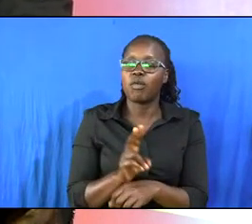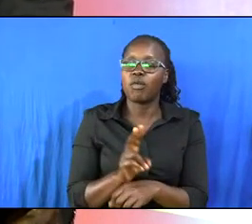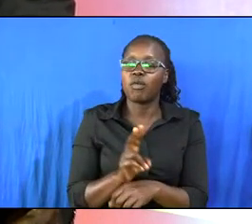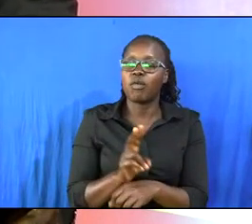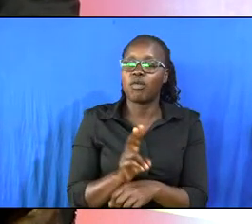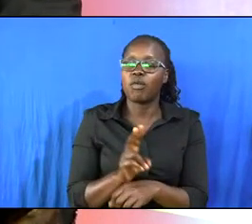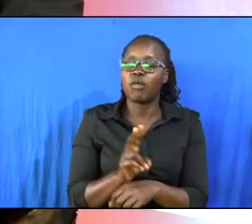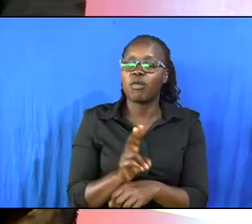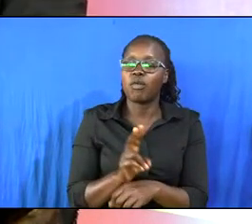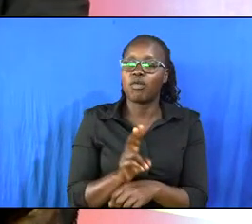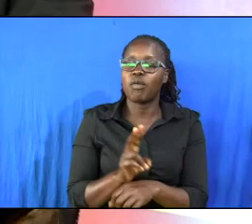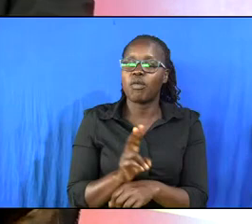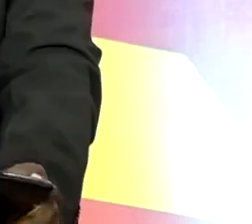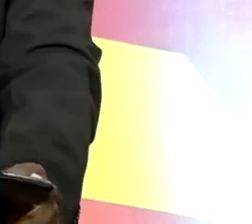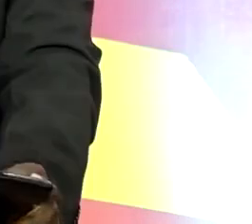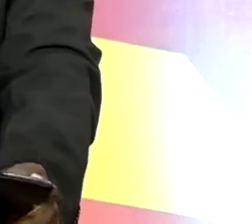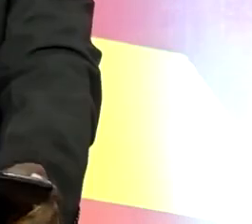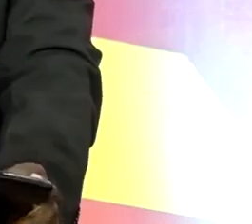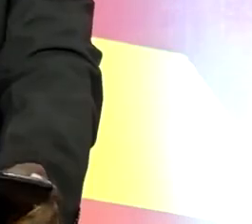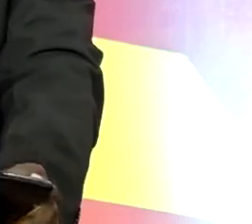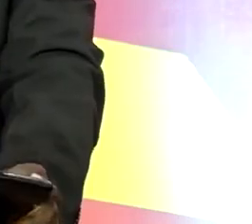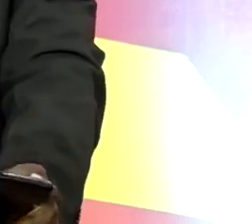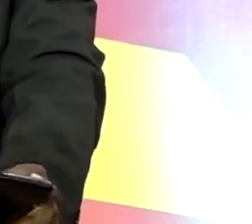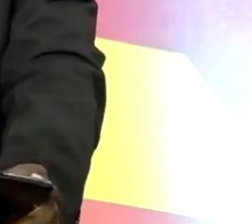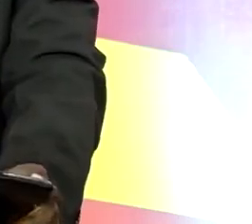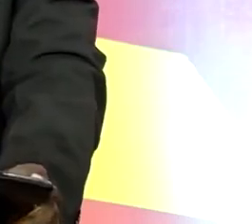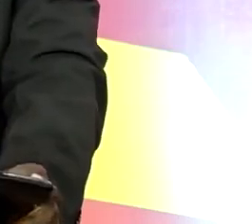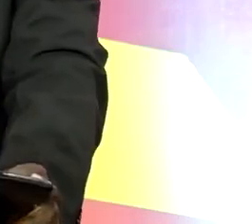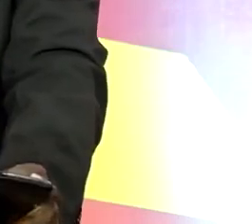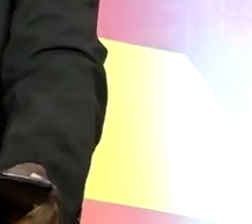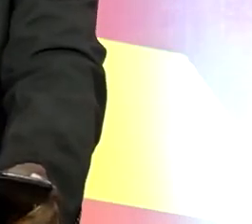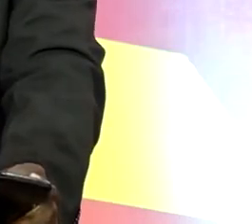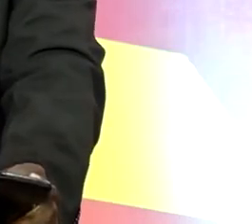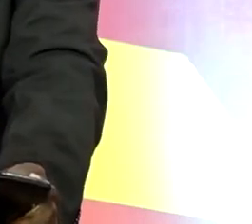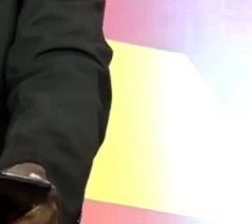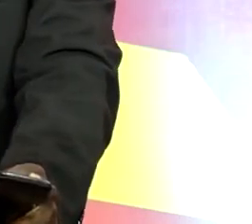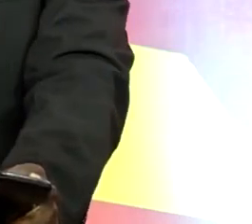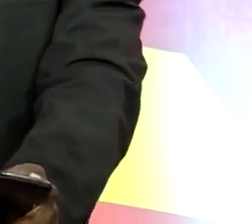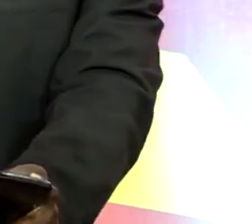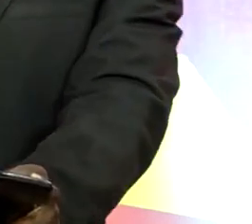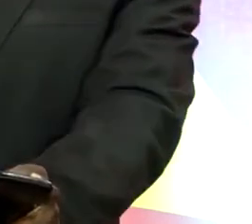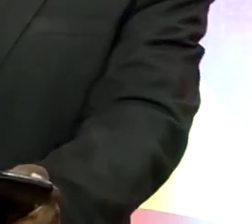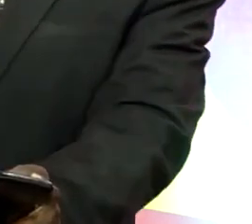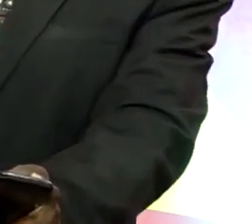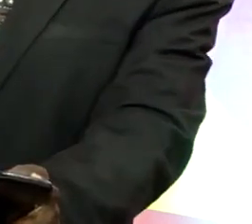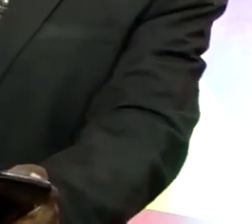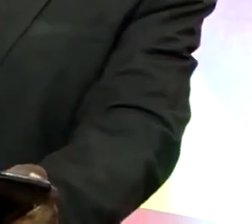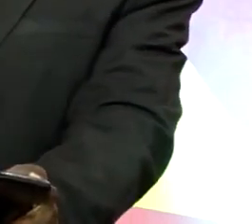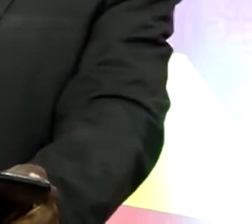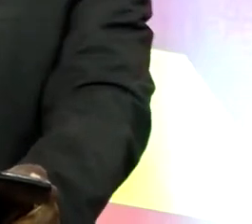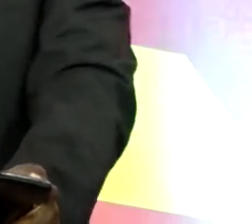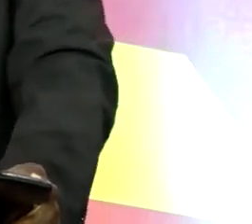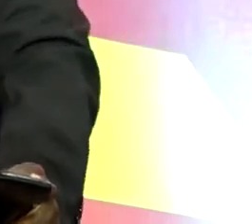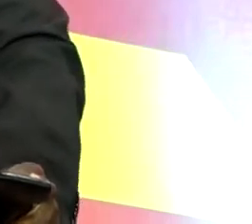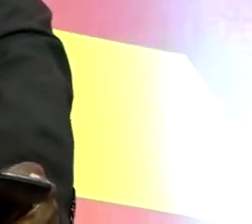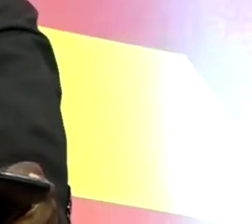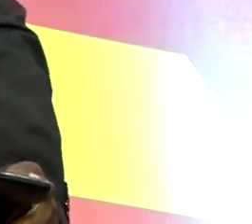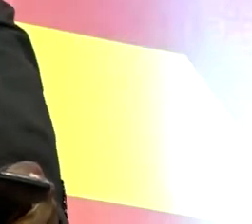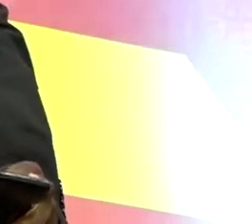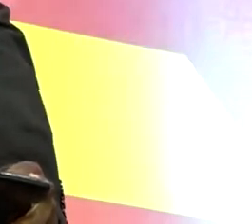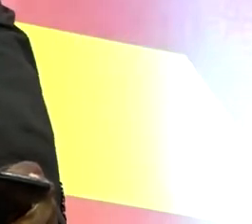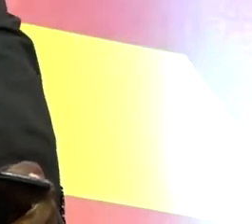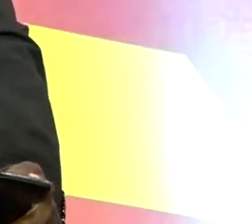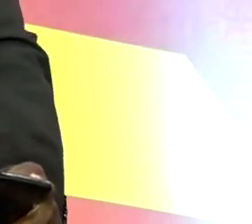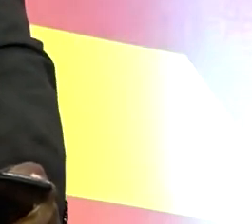does good that's psalm chapter 14 verse 1 those who do not worship